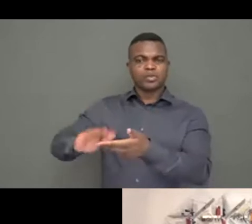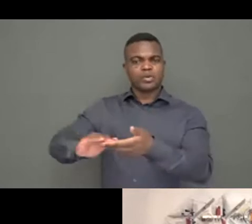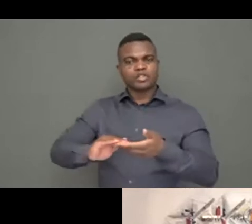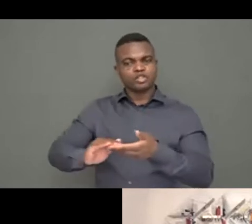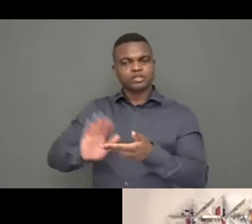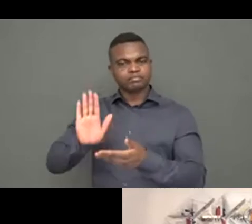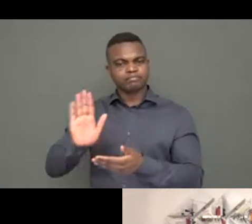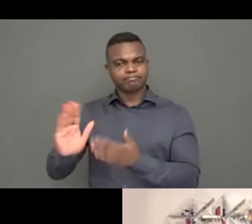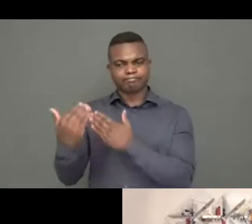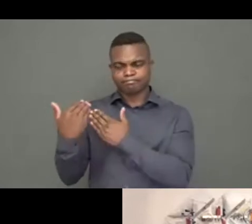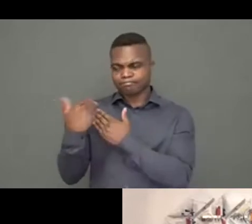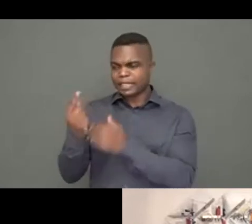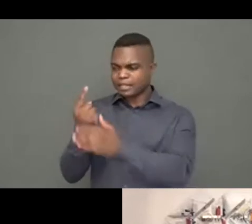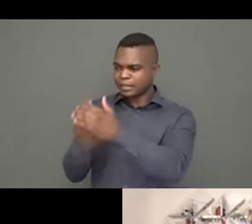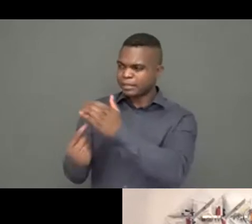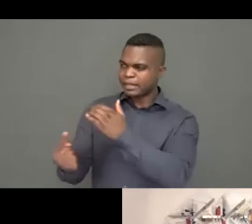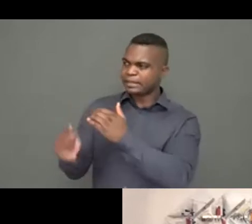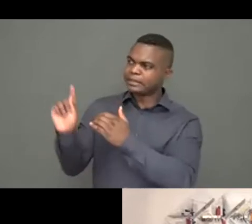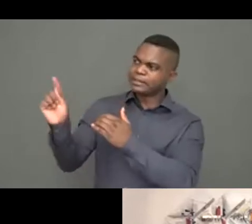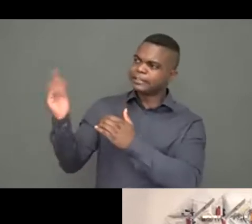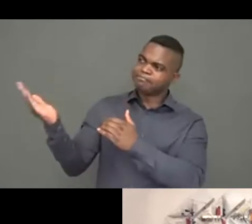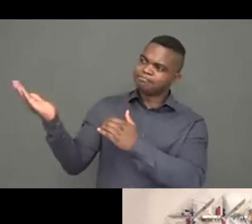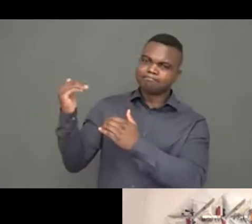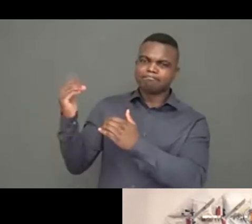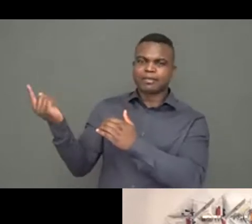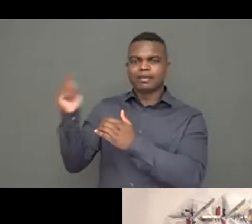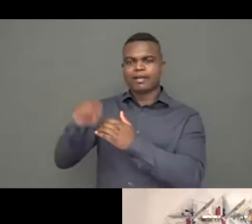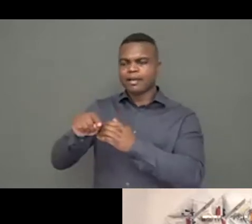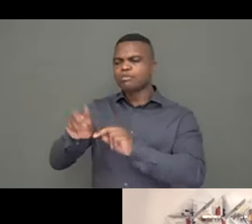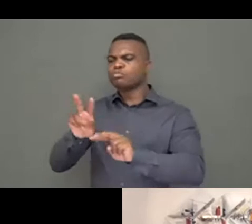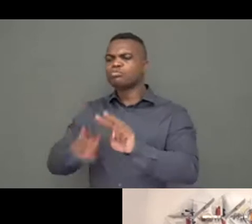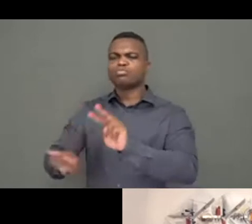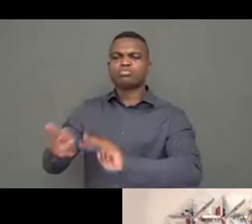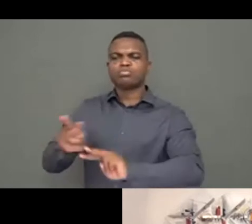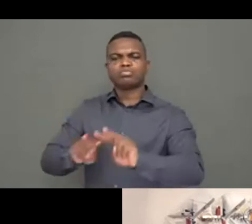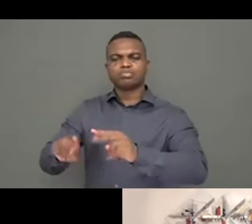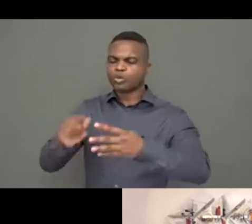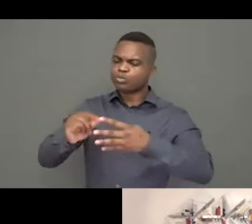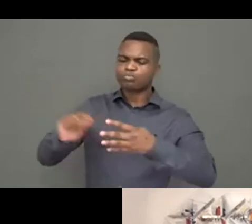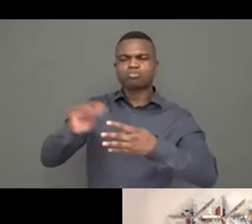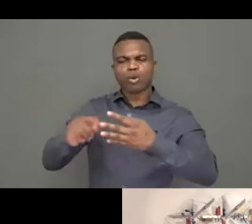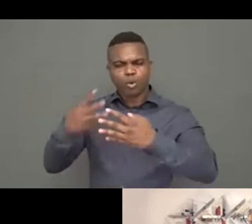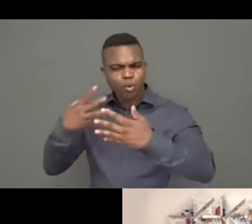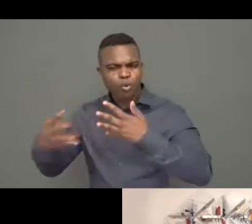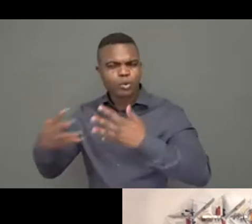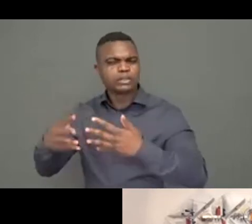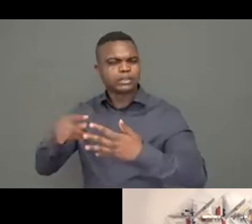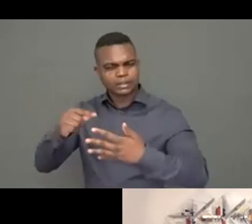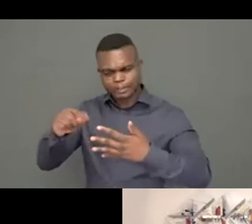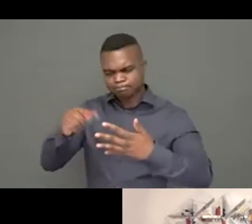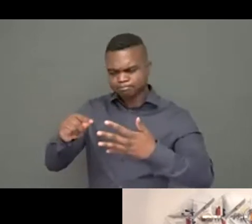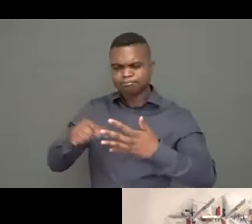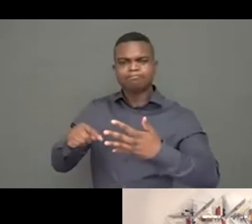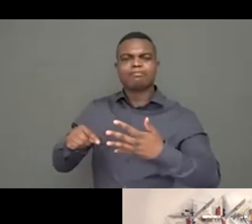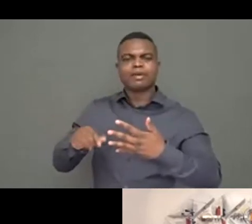this is to demonstrate compliance with the CHS. So I have to mention that the CHS verification, independent verification